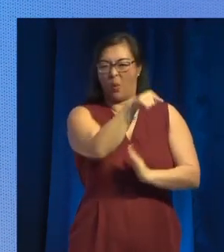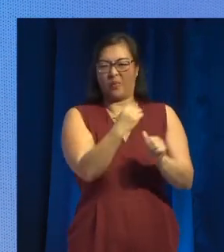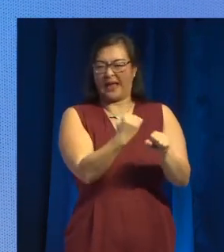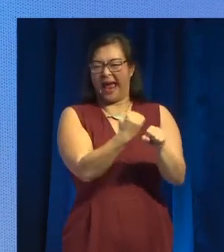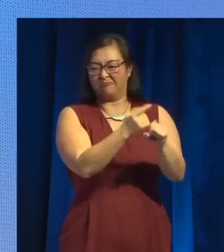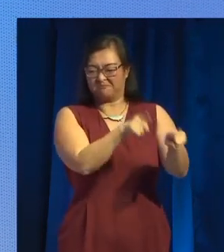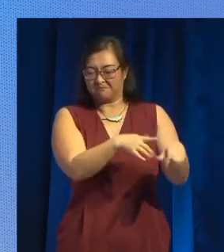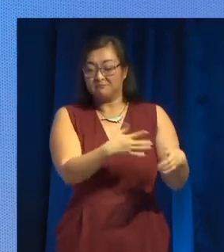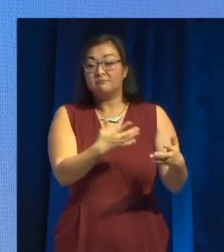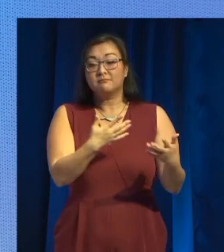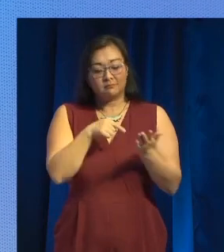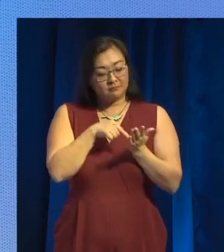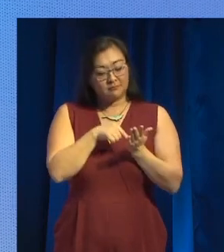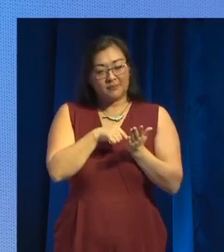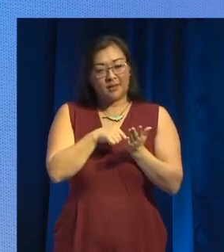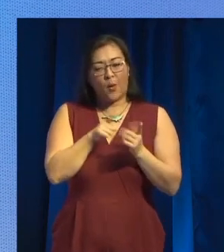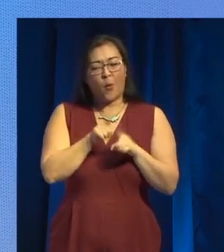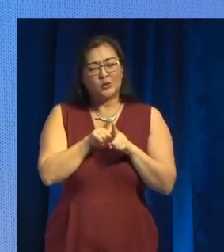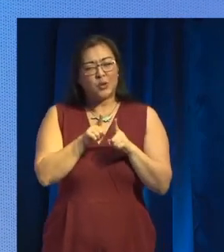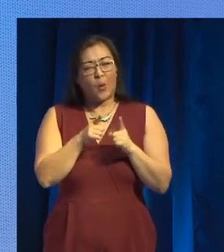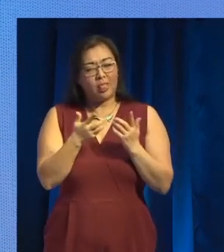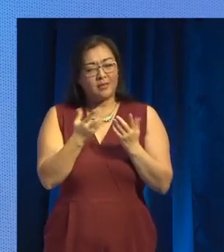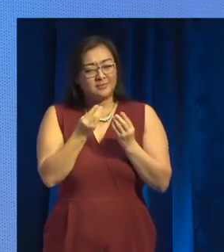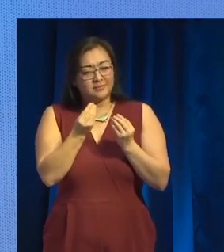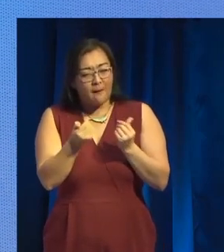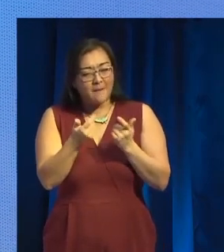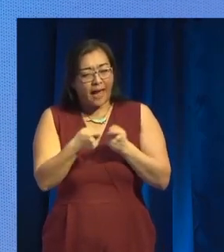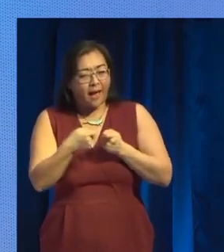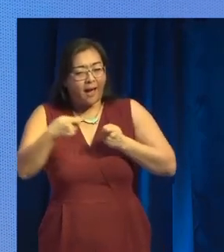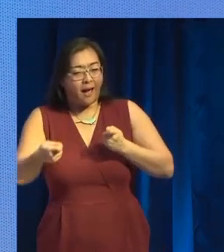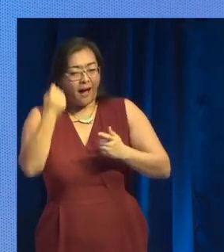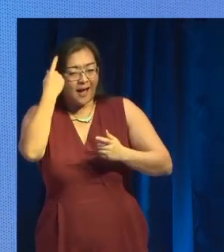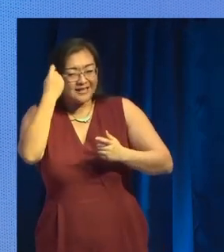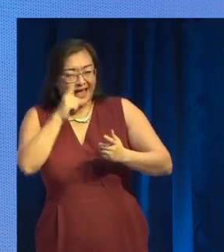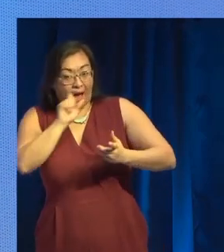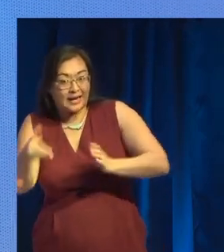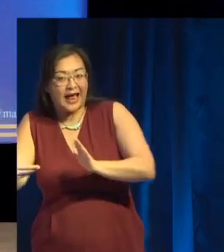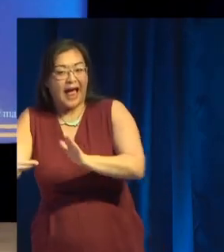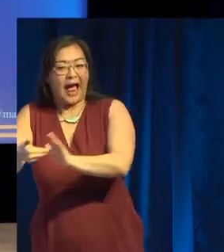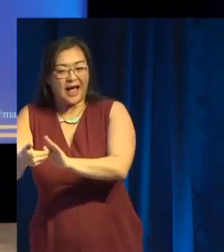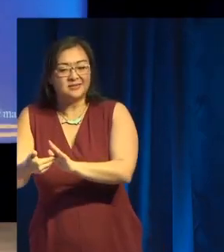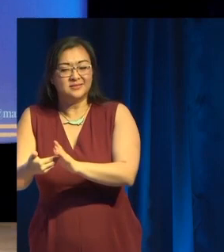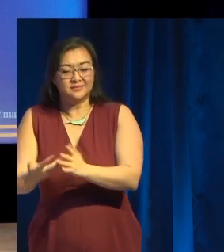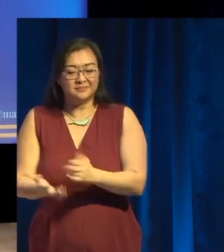lots of interesting extended universe ideas of things I could take that weren't in the game, but were part of the whole ethos.